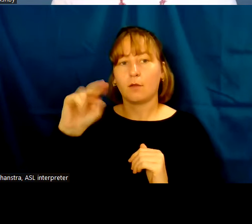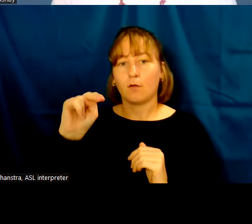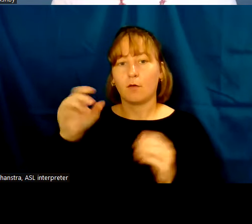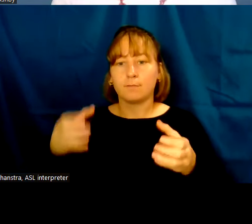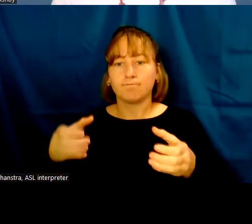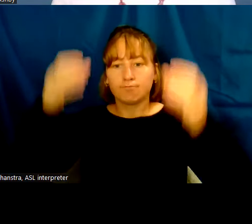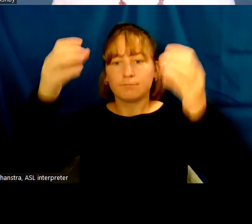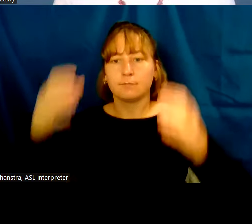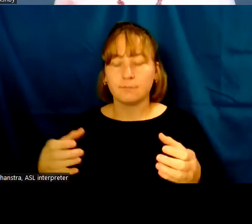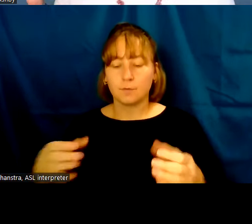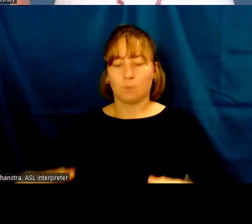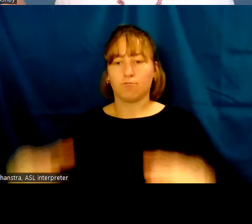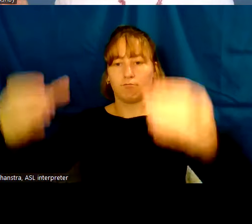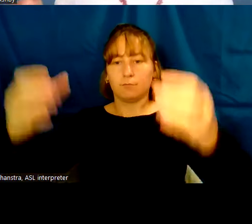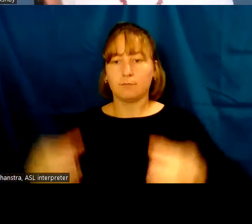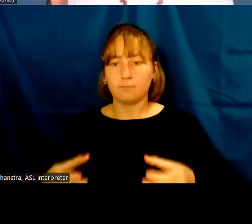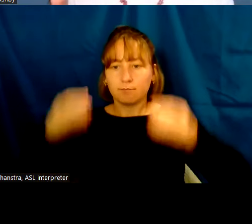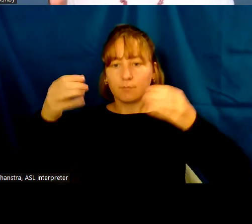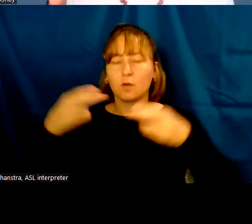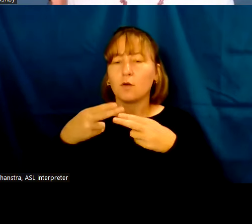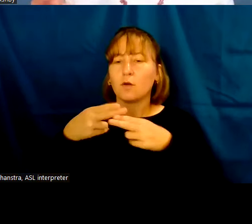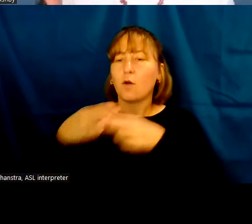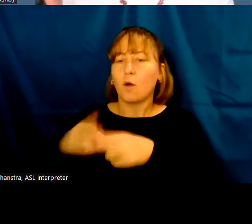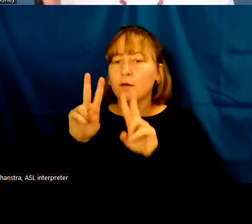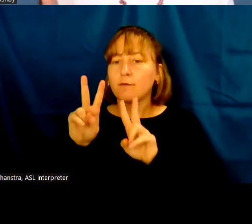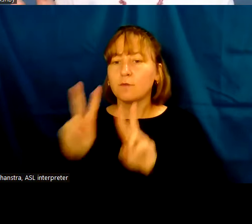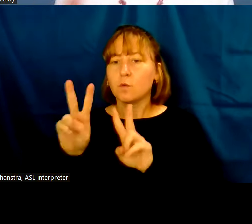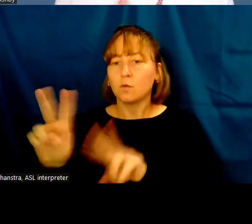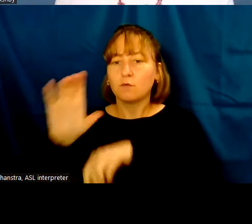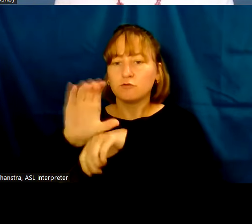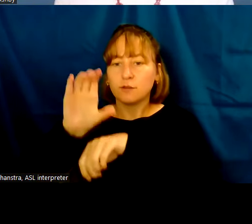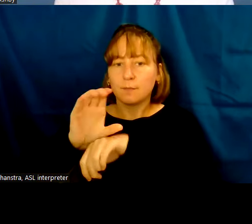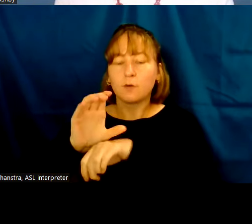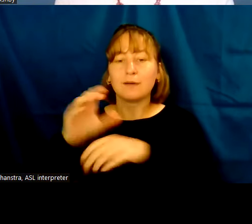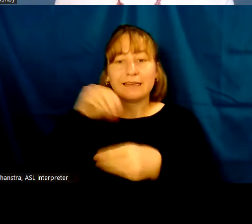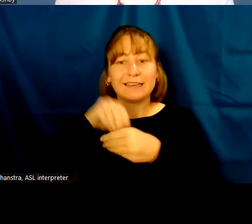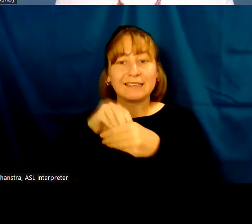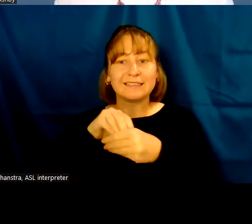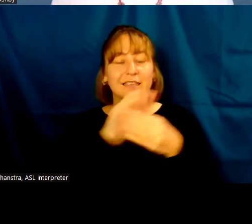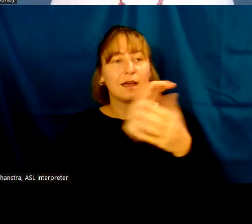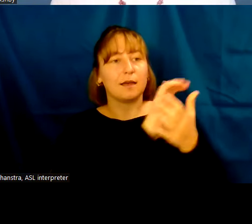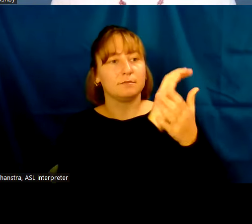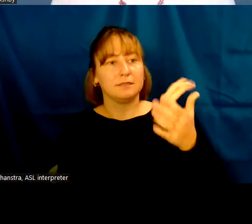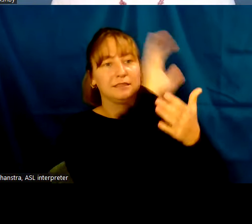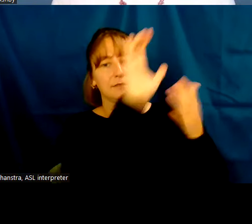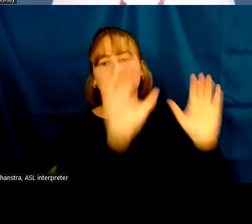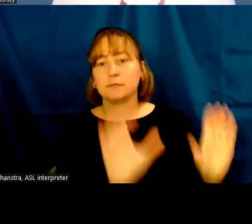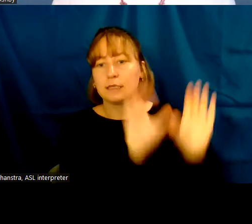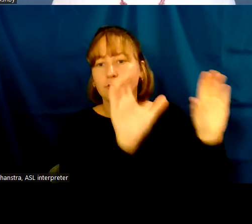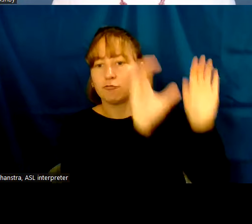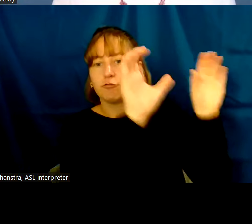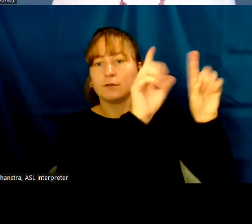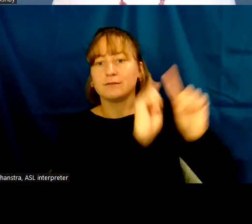funerary chapel. The interior walls are decorated with scenes that I will show you, and then